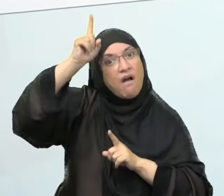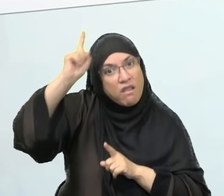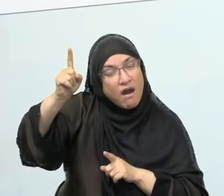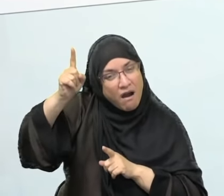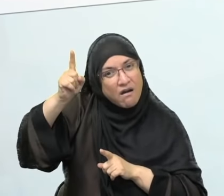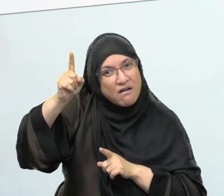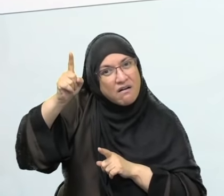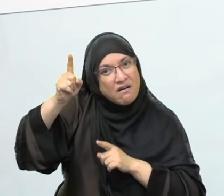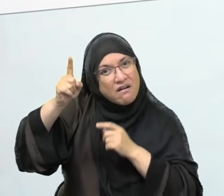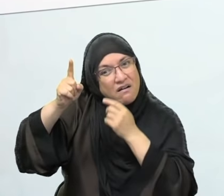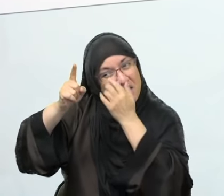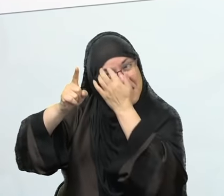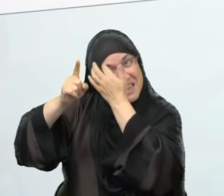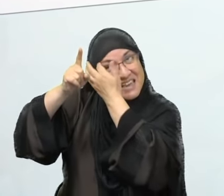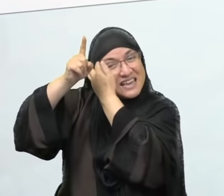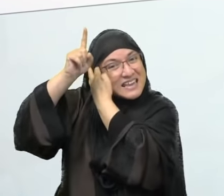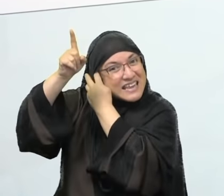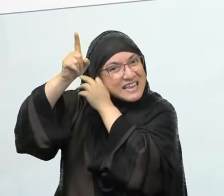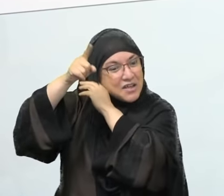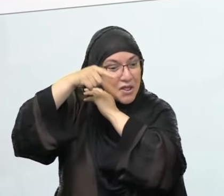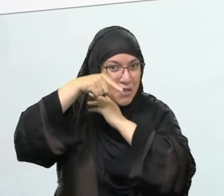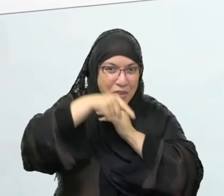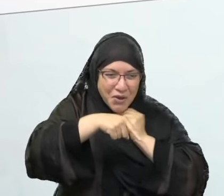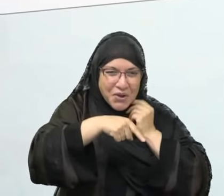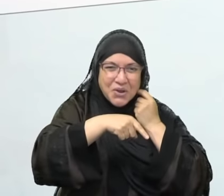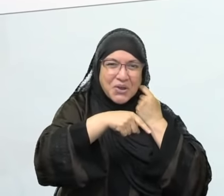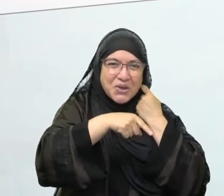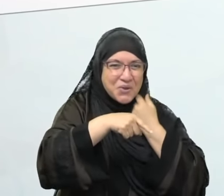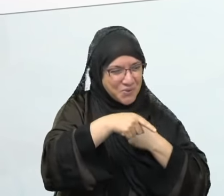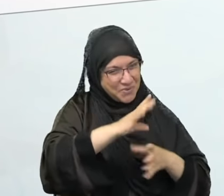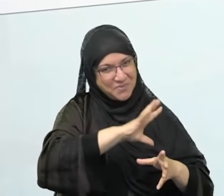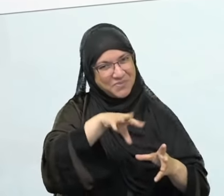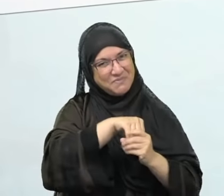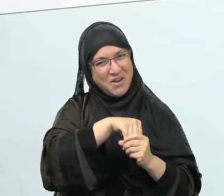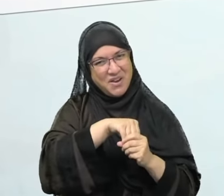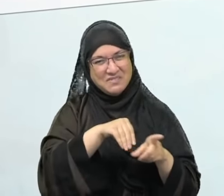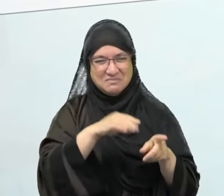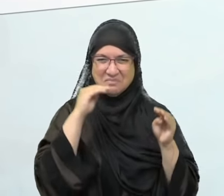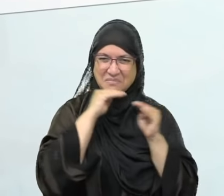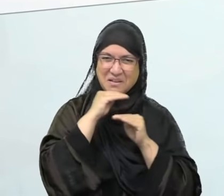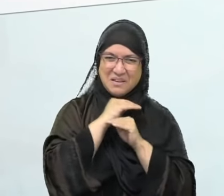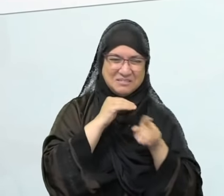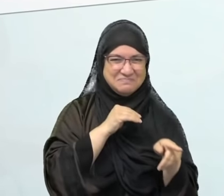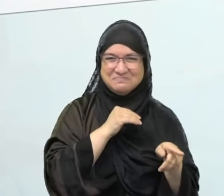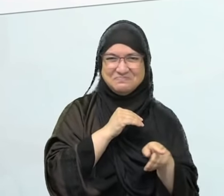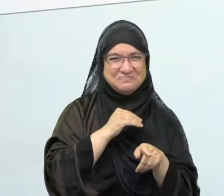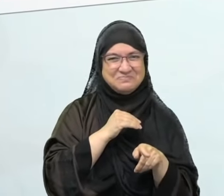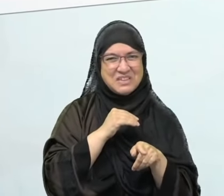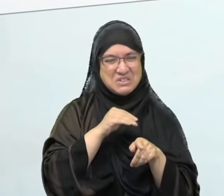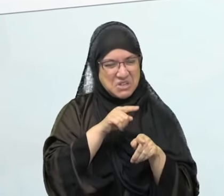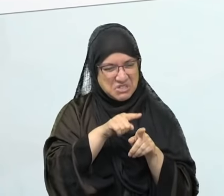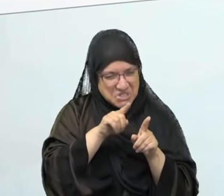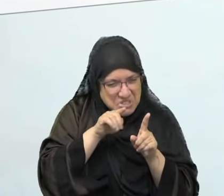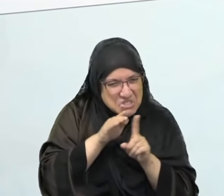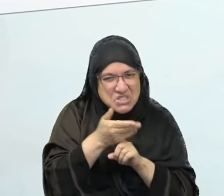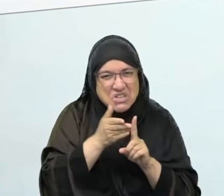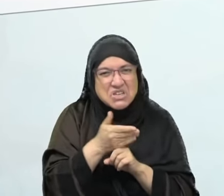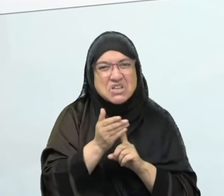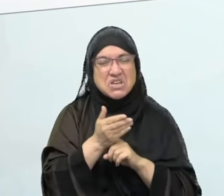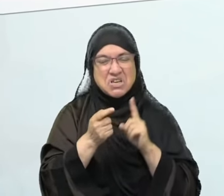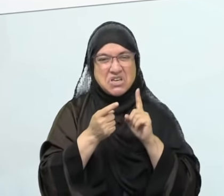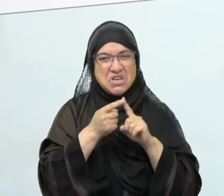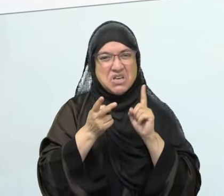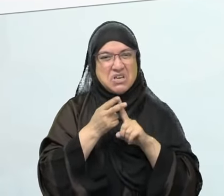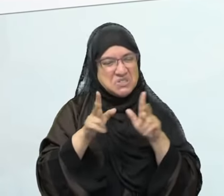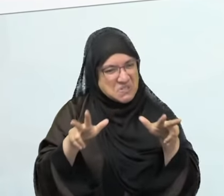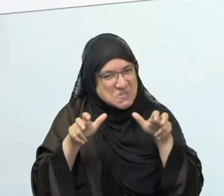that we seek refuge in Allah from. But at the same time, even those two traits do not take a person